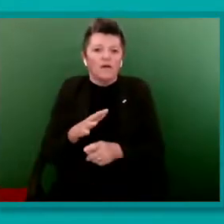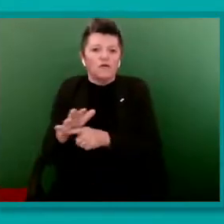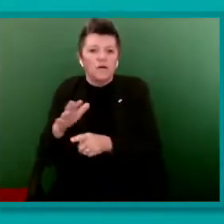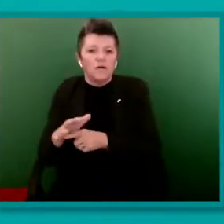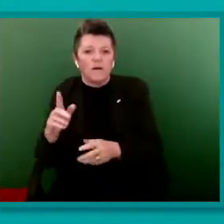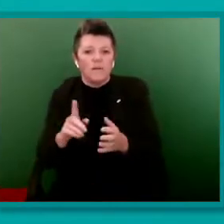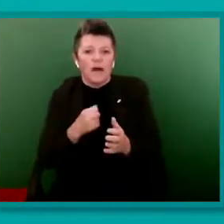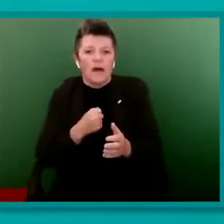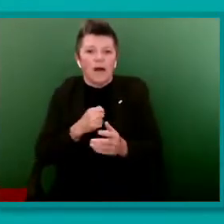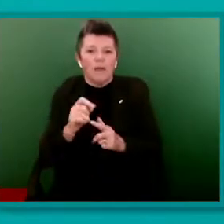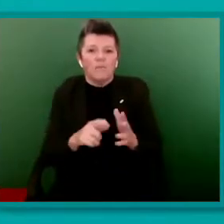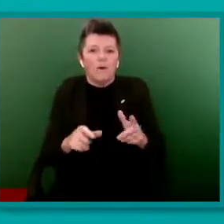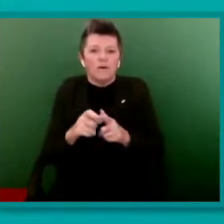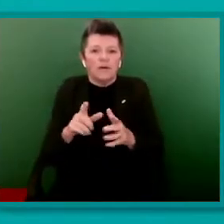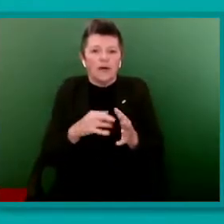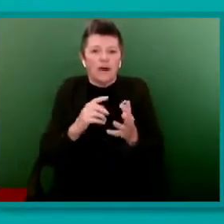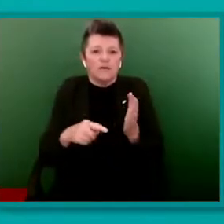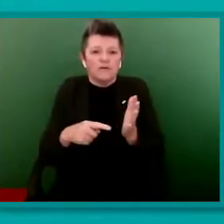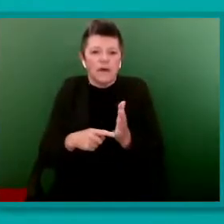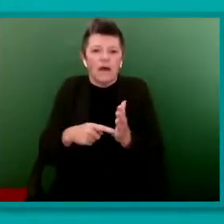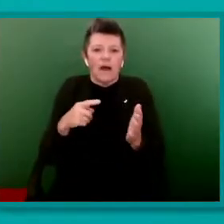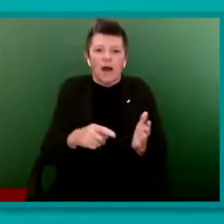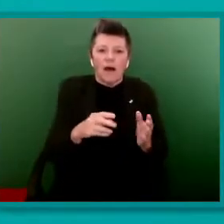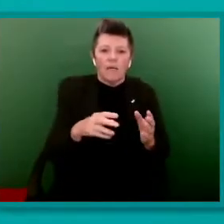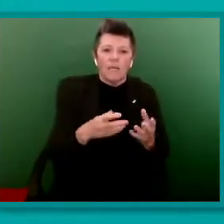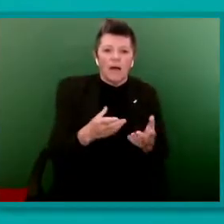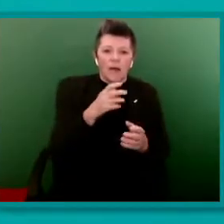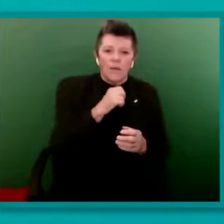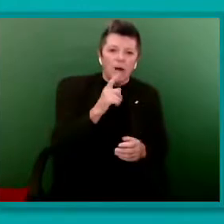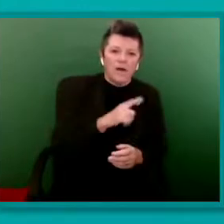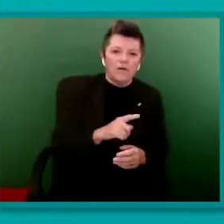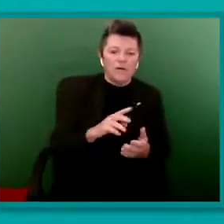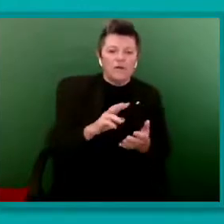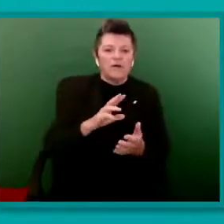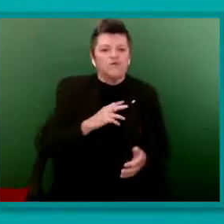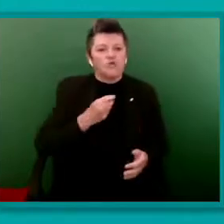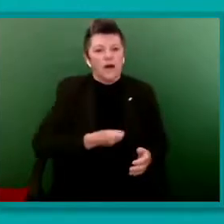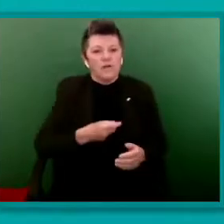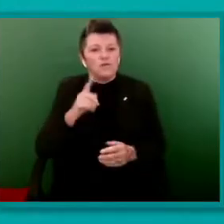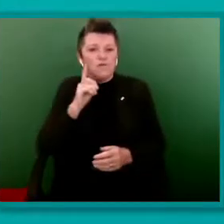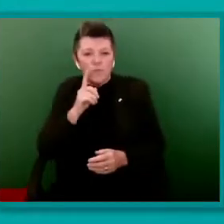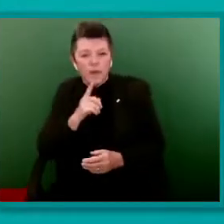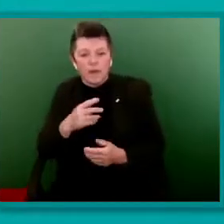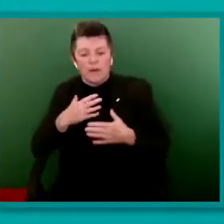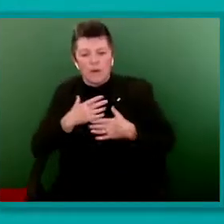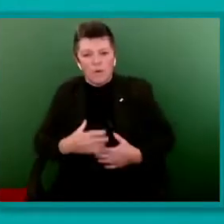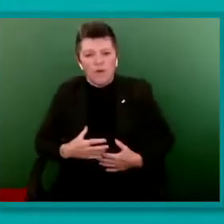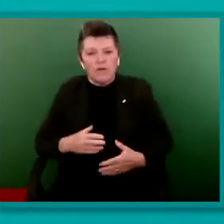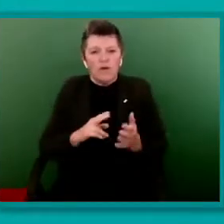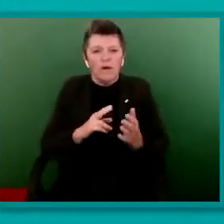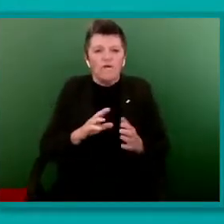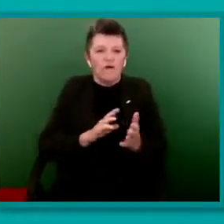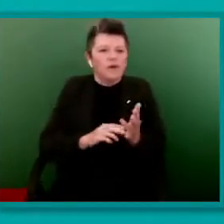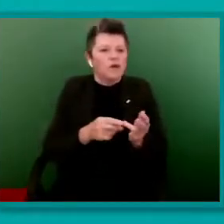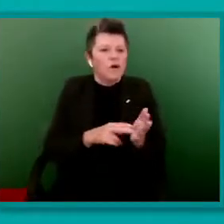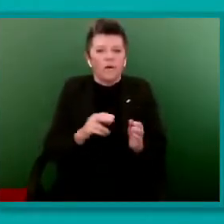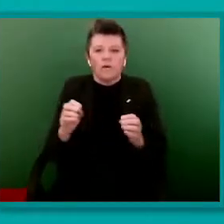in the body of a non-binary trans woman. I used to get misgendered a lot at work,